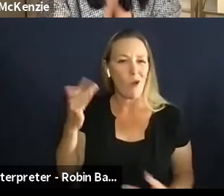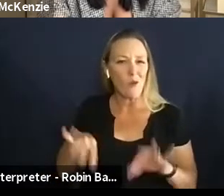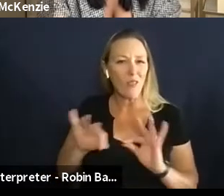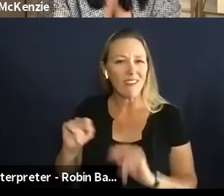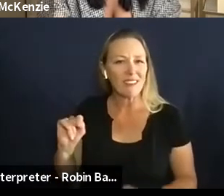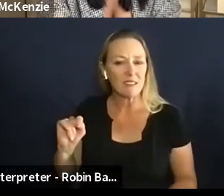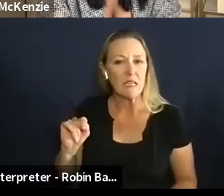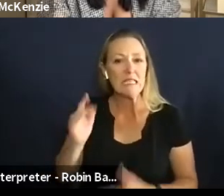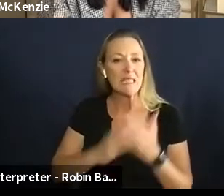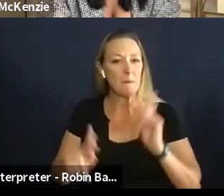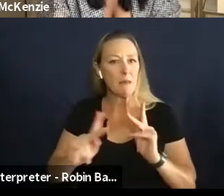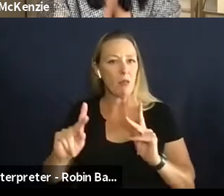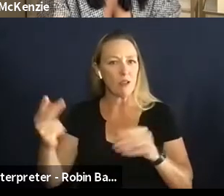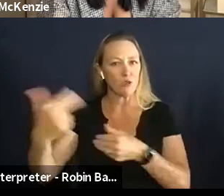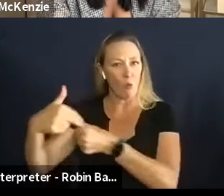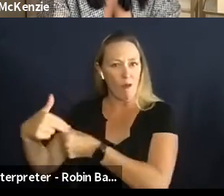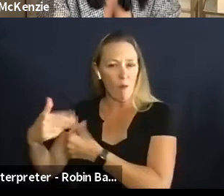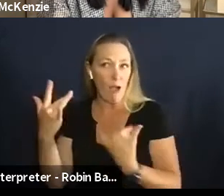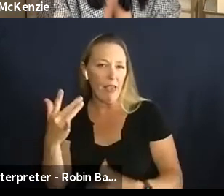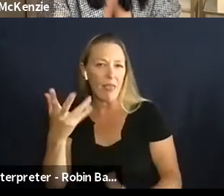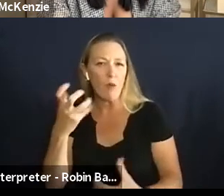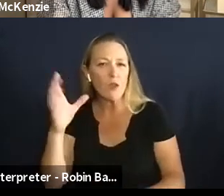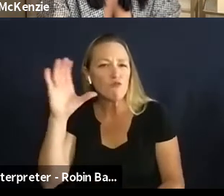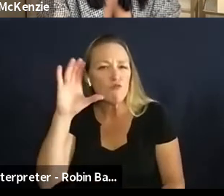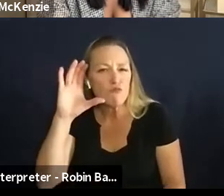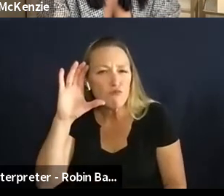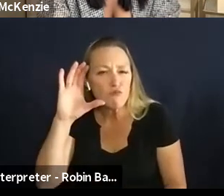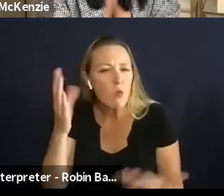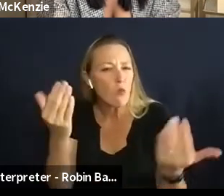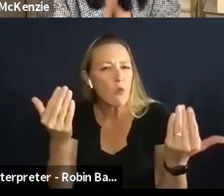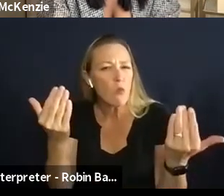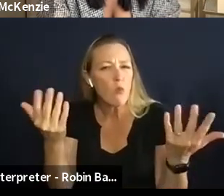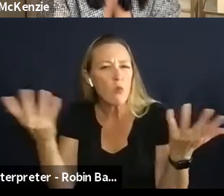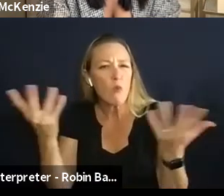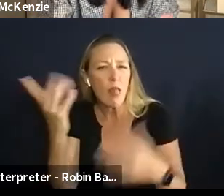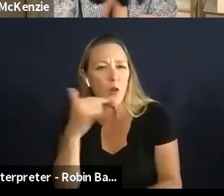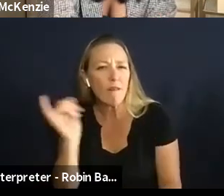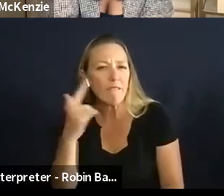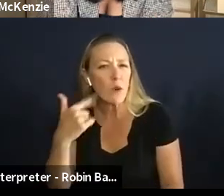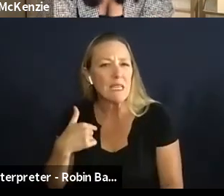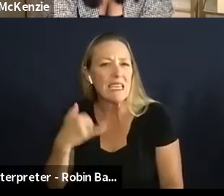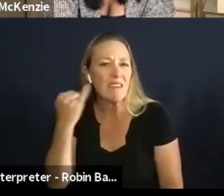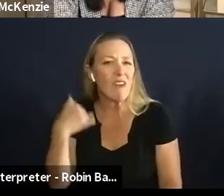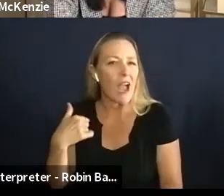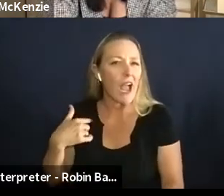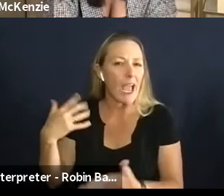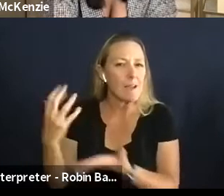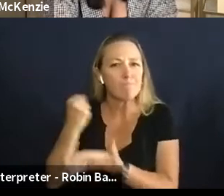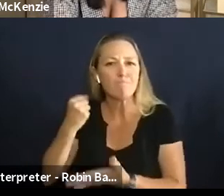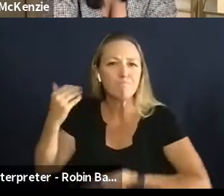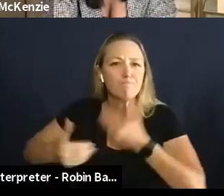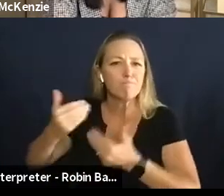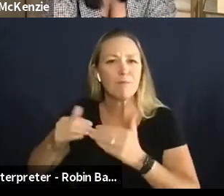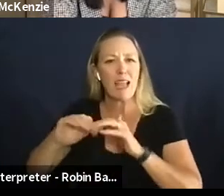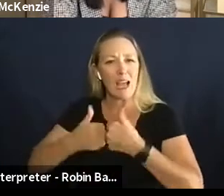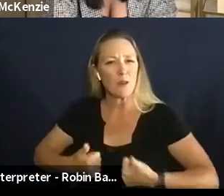here because they want to know how do i do this what what is this going to be look like for me on this journey and how am i going to survive so